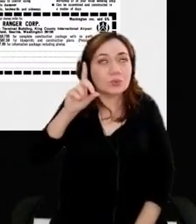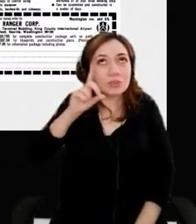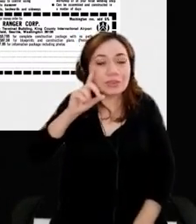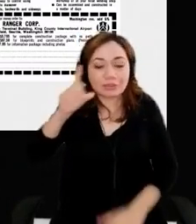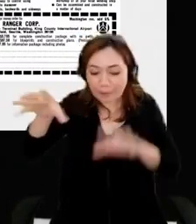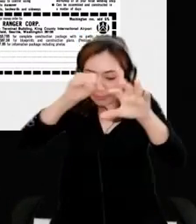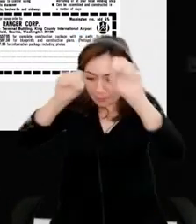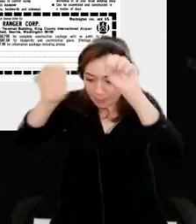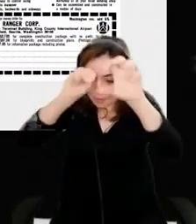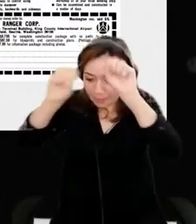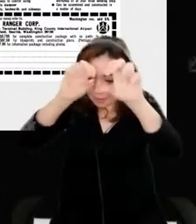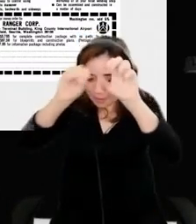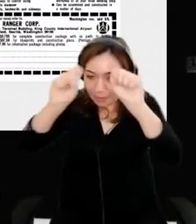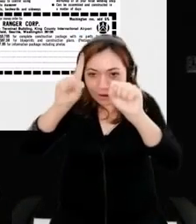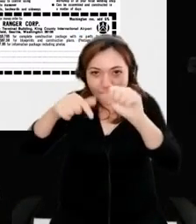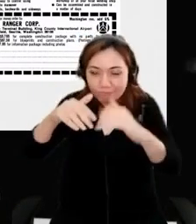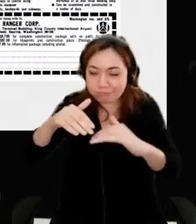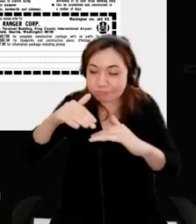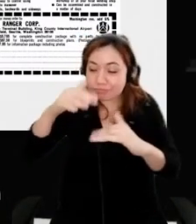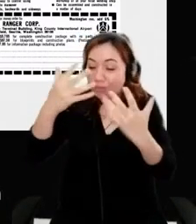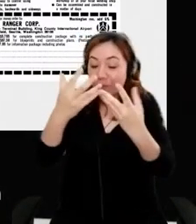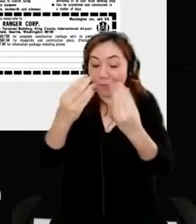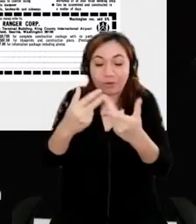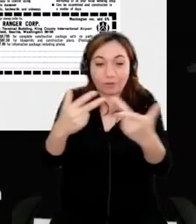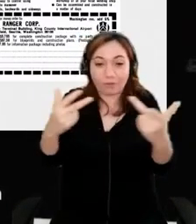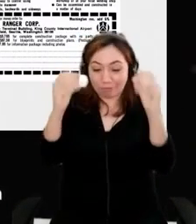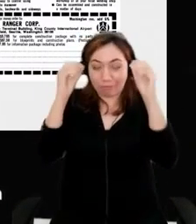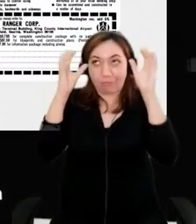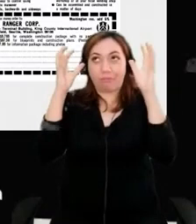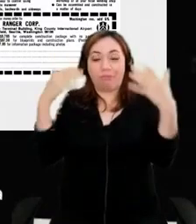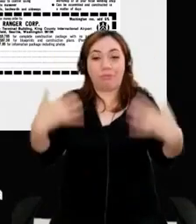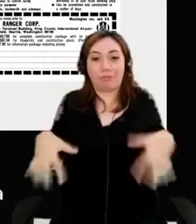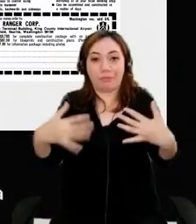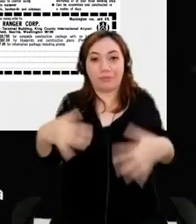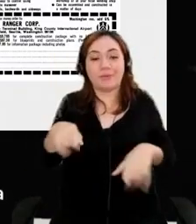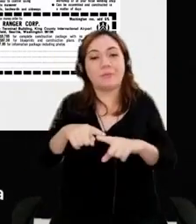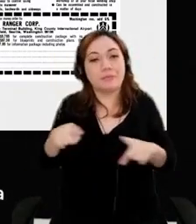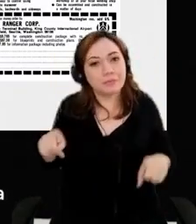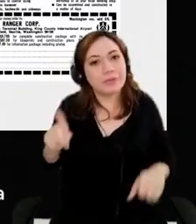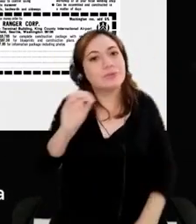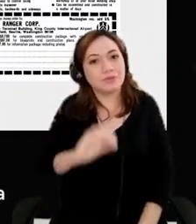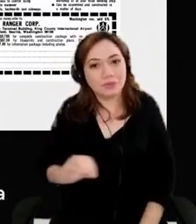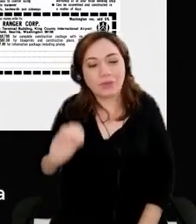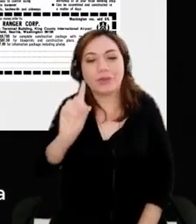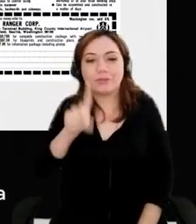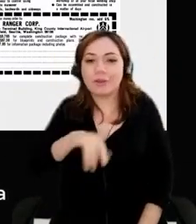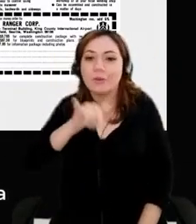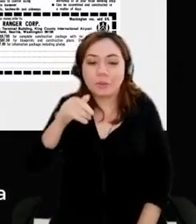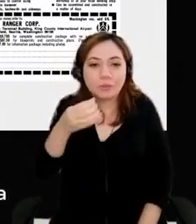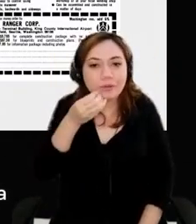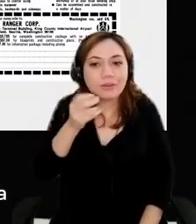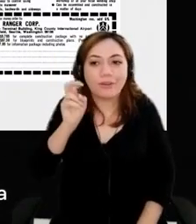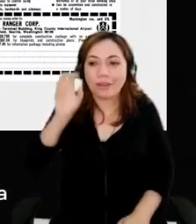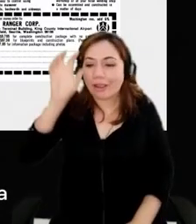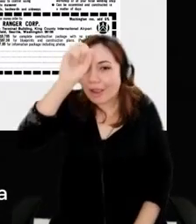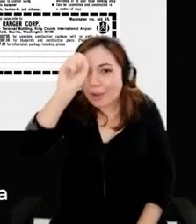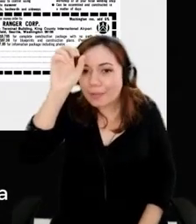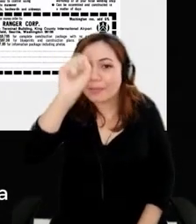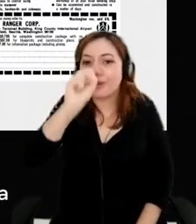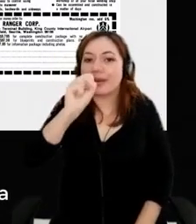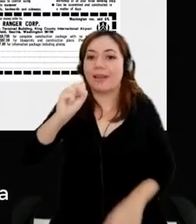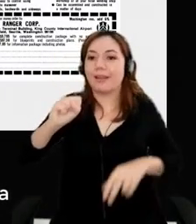But it's amazing. And it's great that I have the opportunity to be able to learn and look and push and experiment.